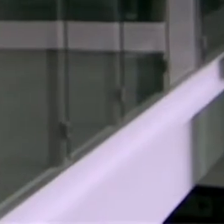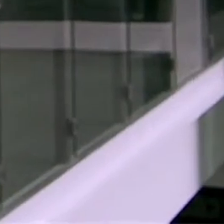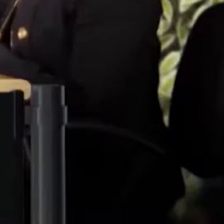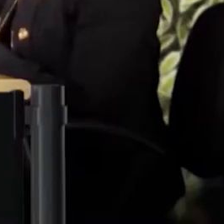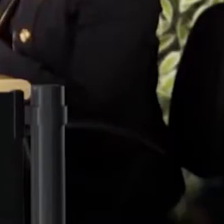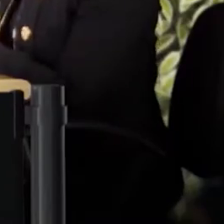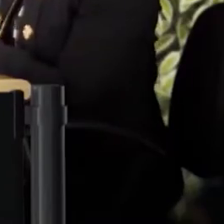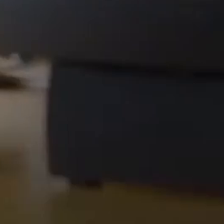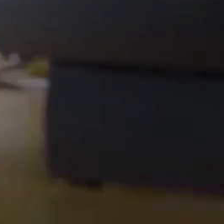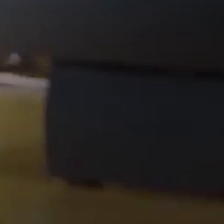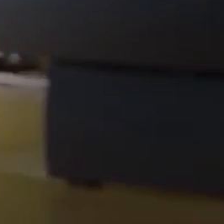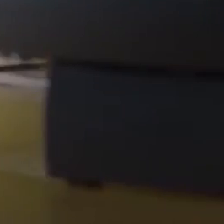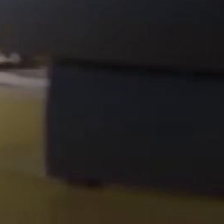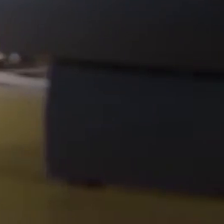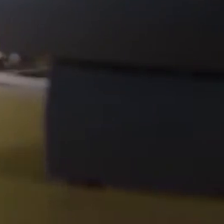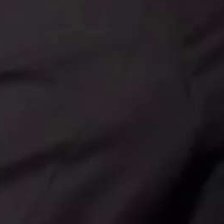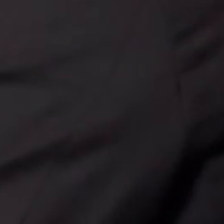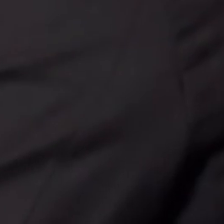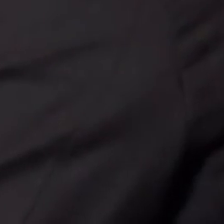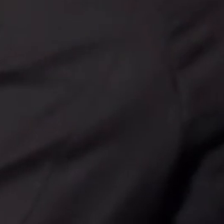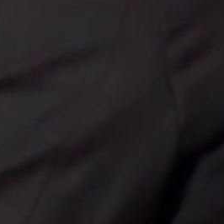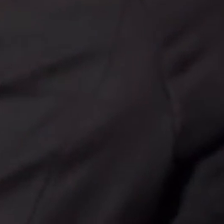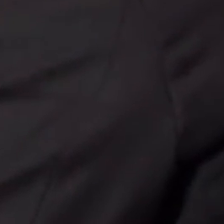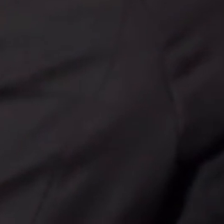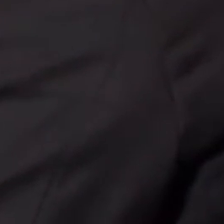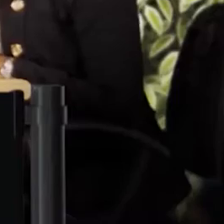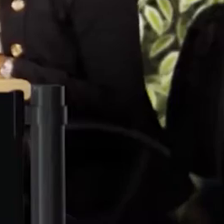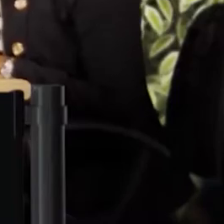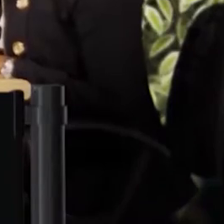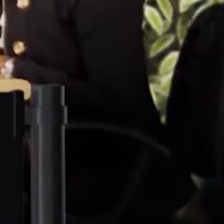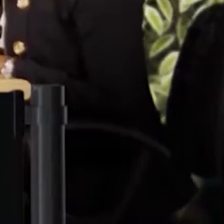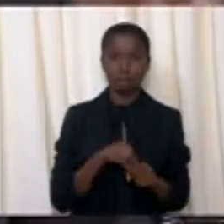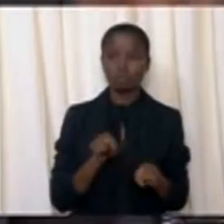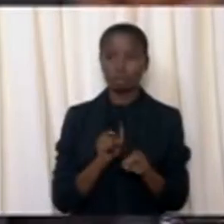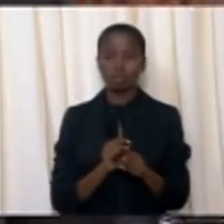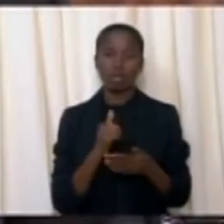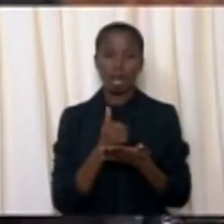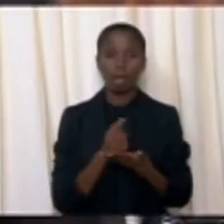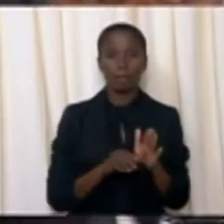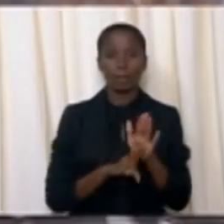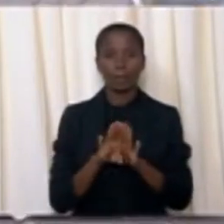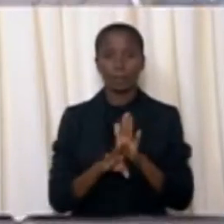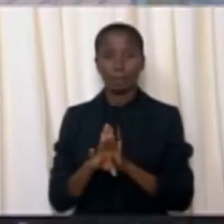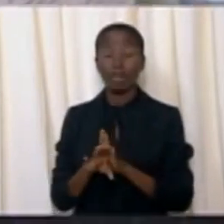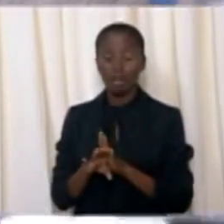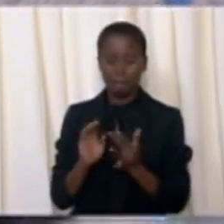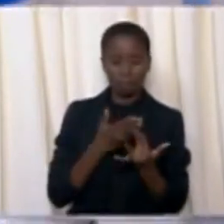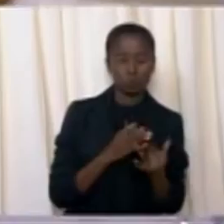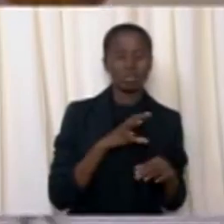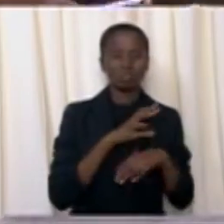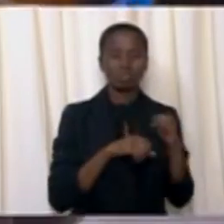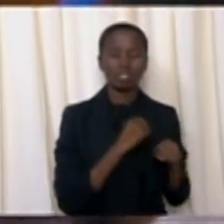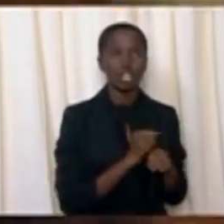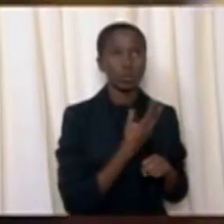investment is unparalleled and unmeshed in our country. Between 2014 and 2016,